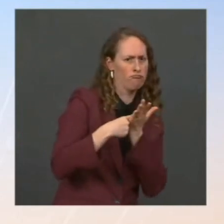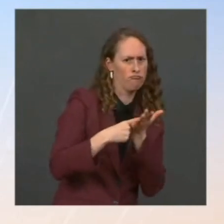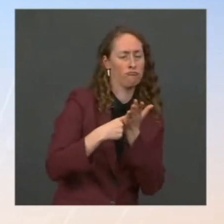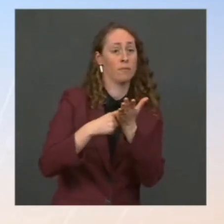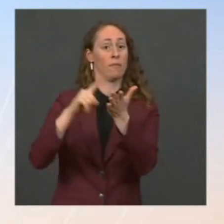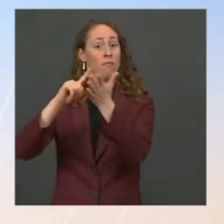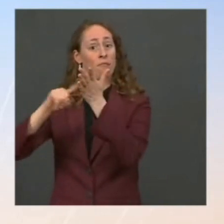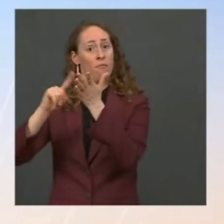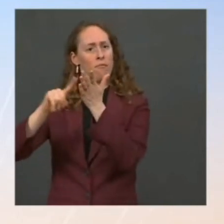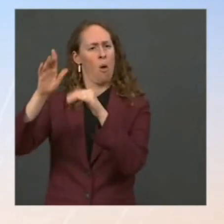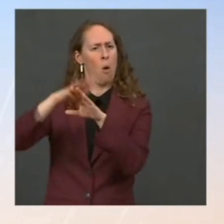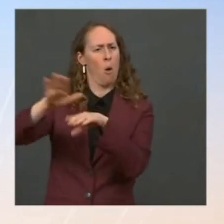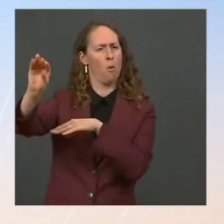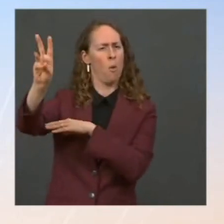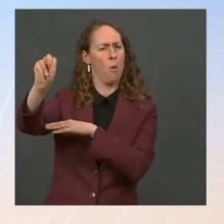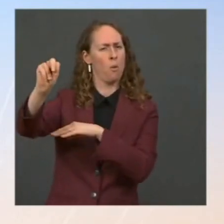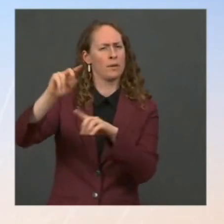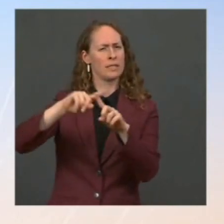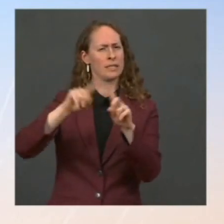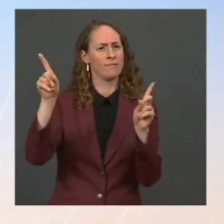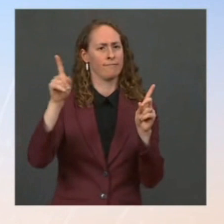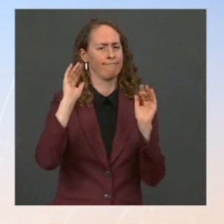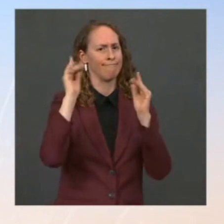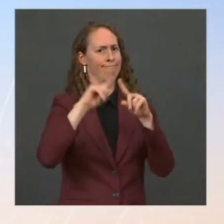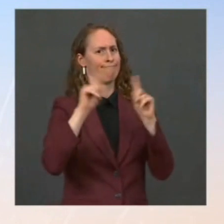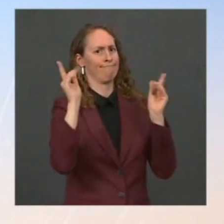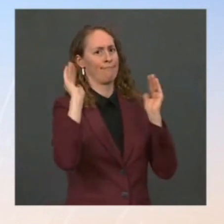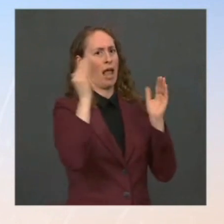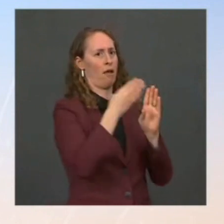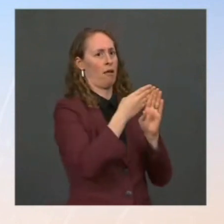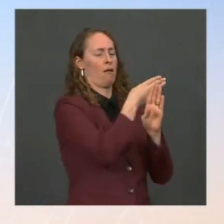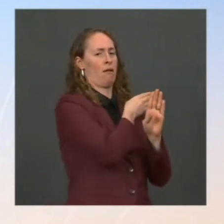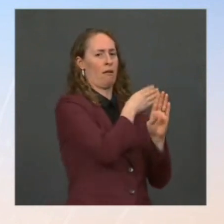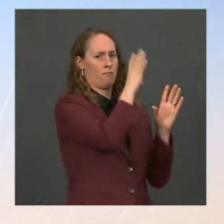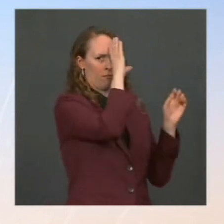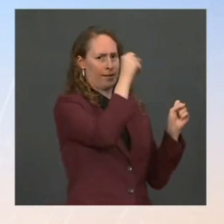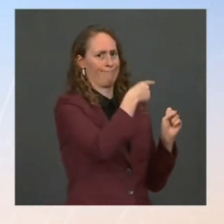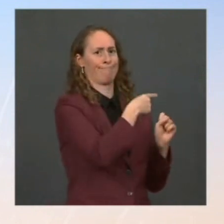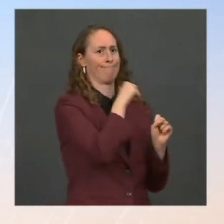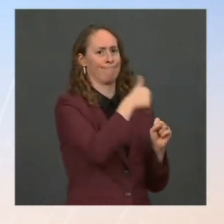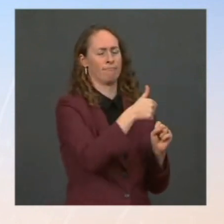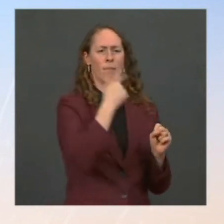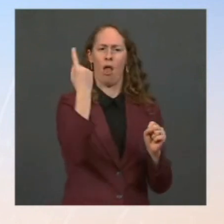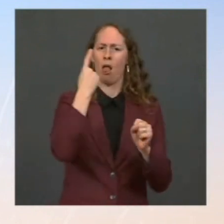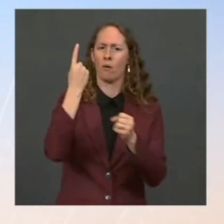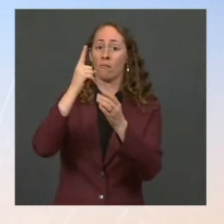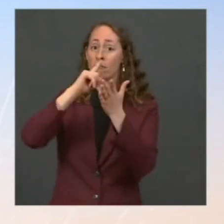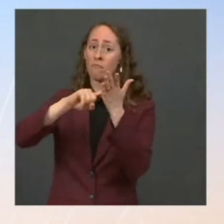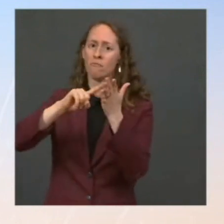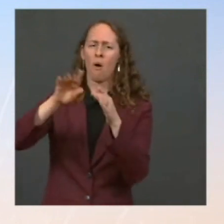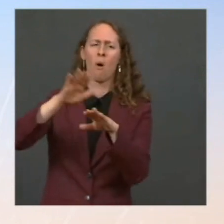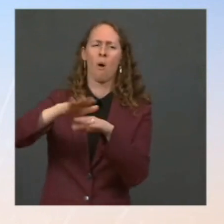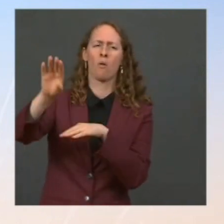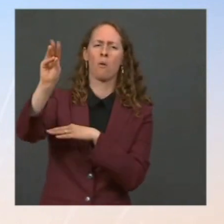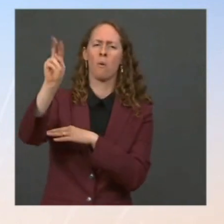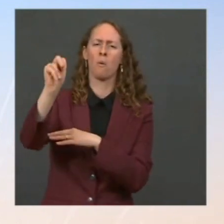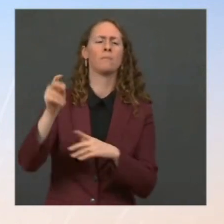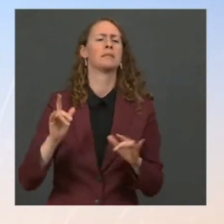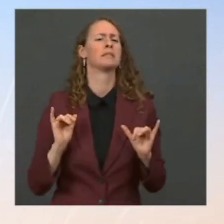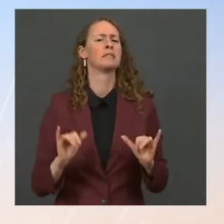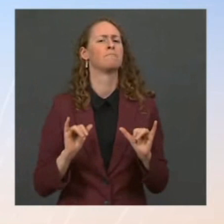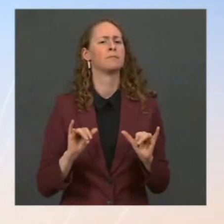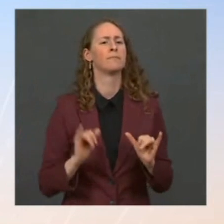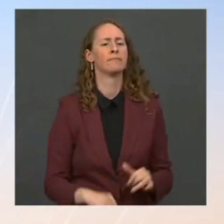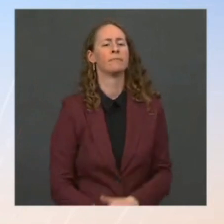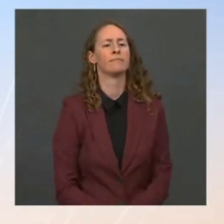prior to the last administration, the Department of Justice has always had independent purview of, that is what the president expects, what the attorney general expects,